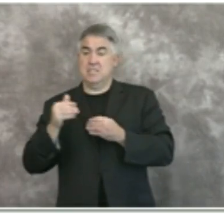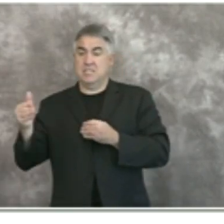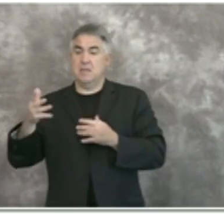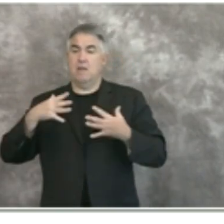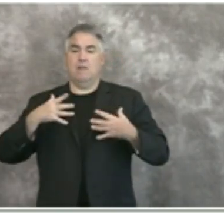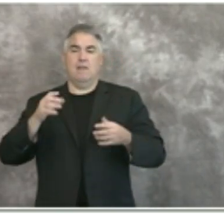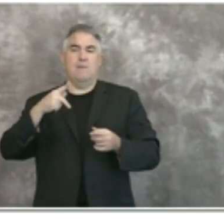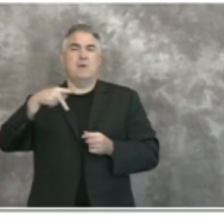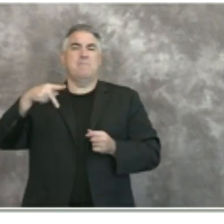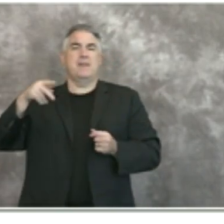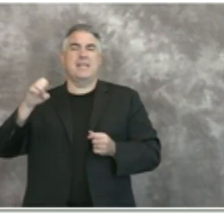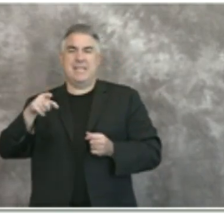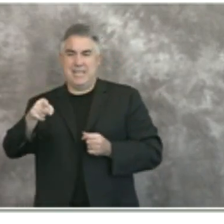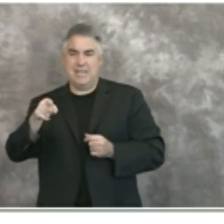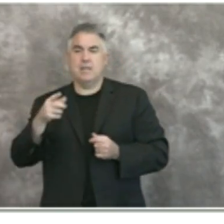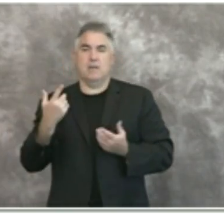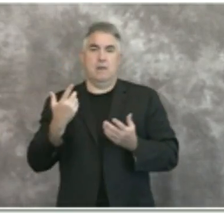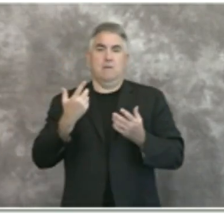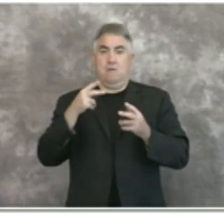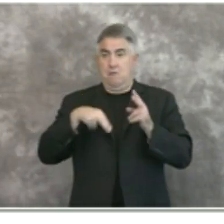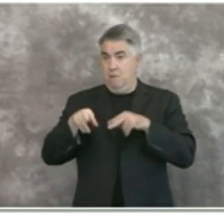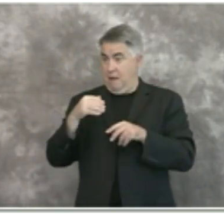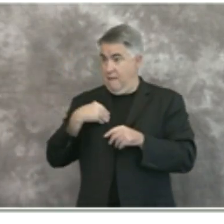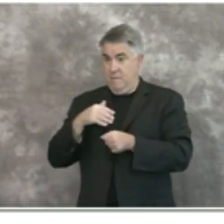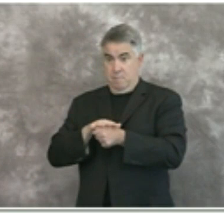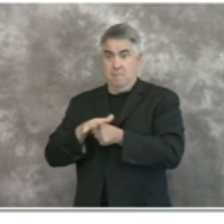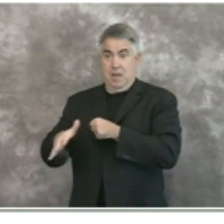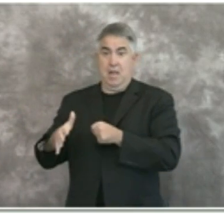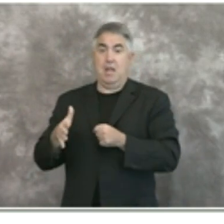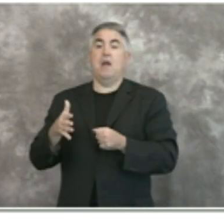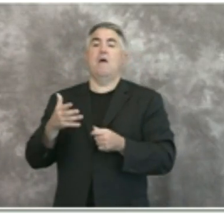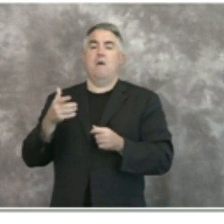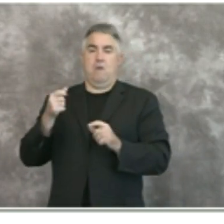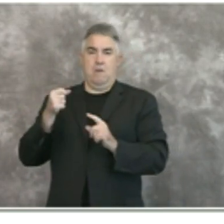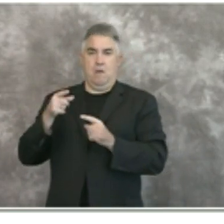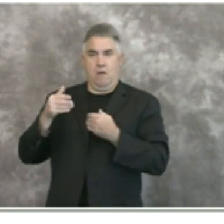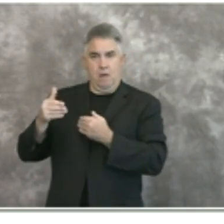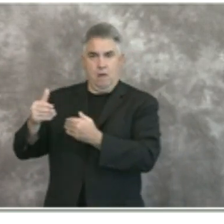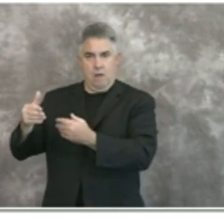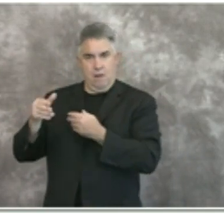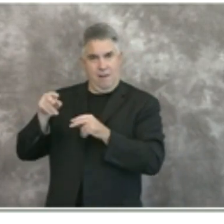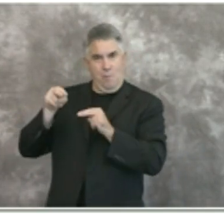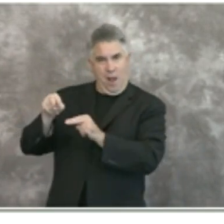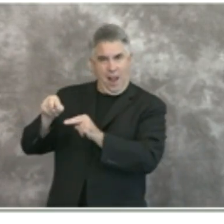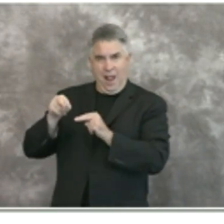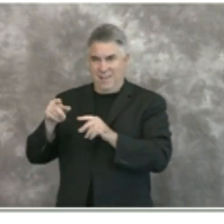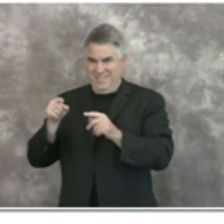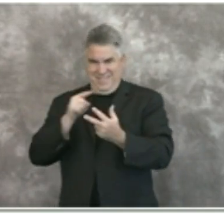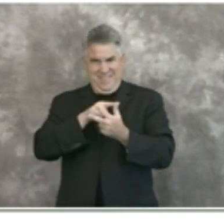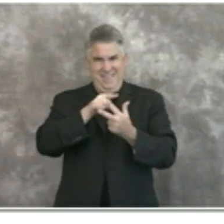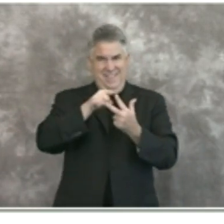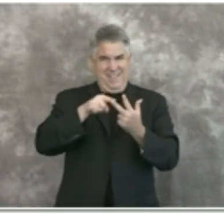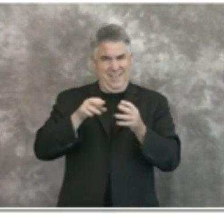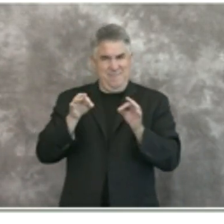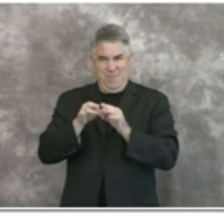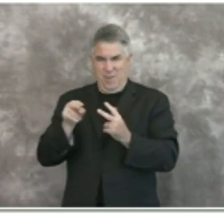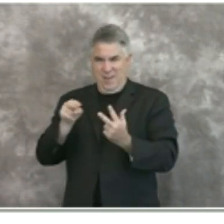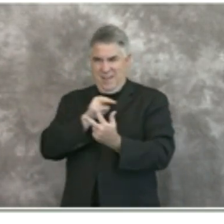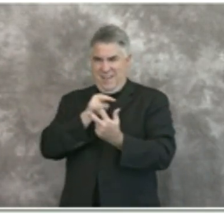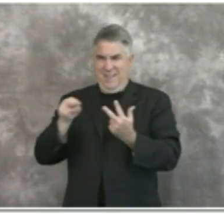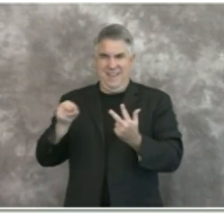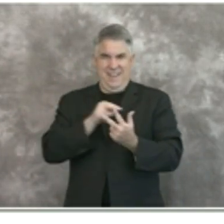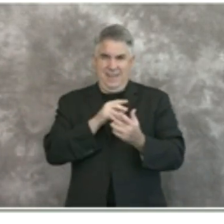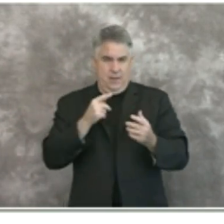a rolling 13 day period that would trigger to be clear on this it is any of these three criteria any